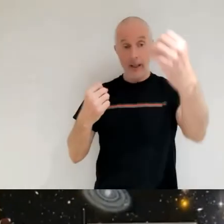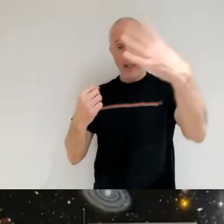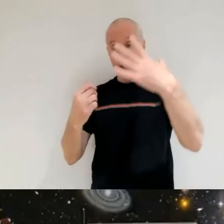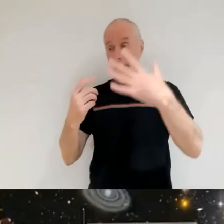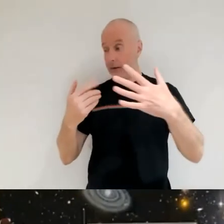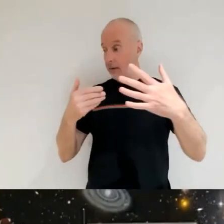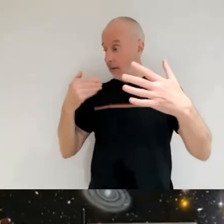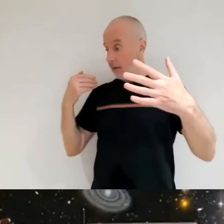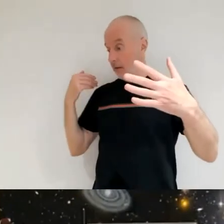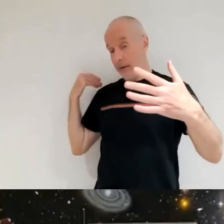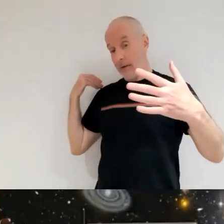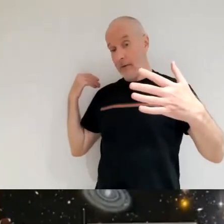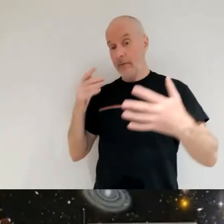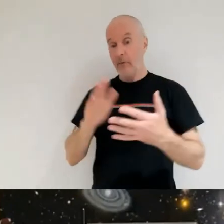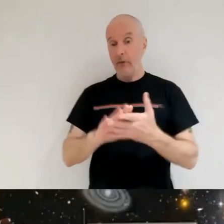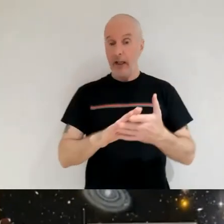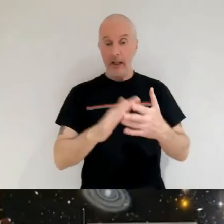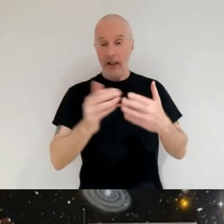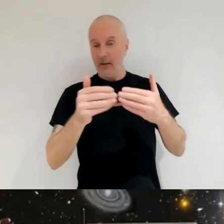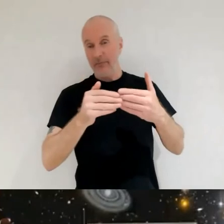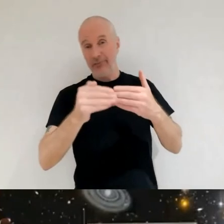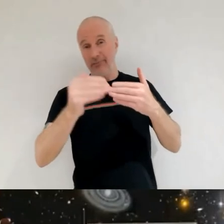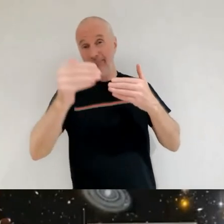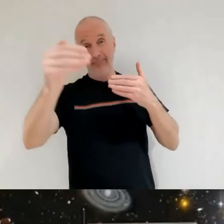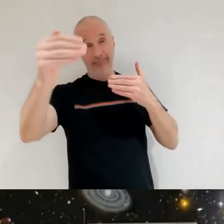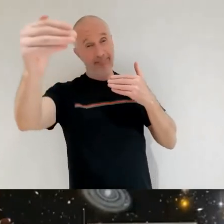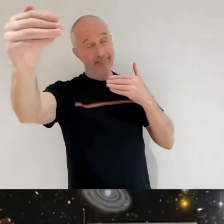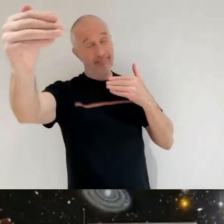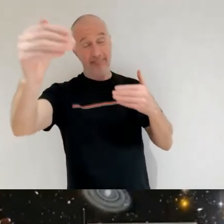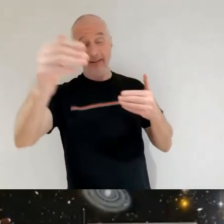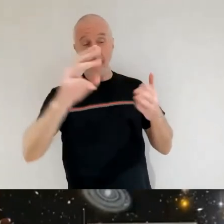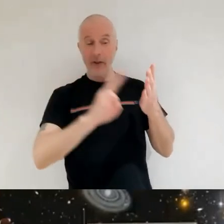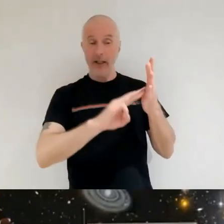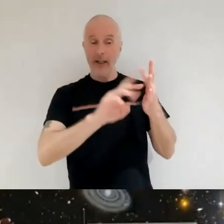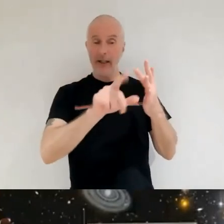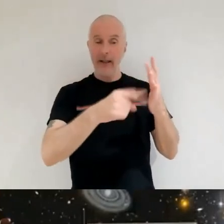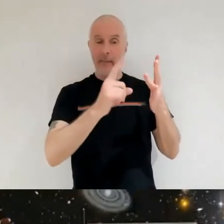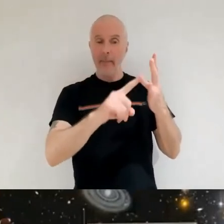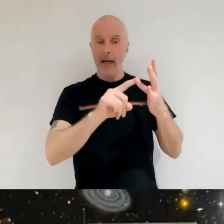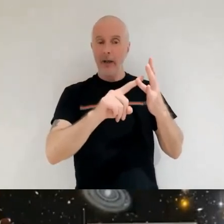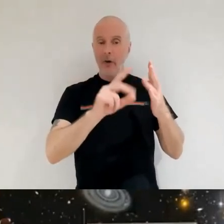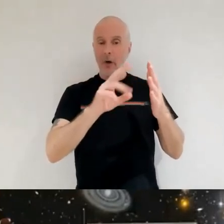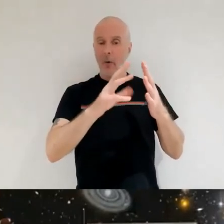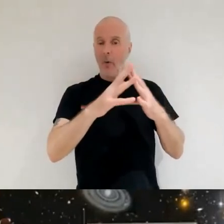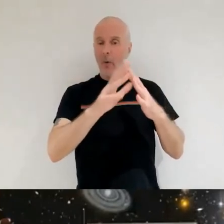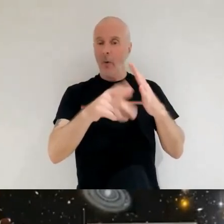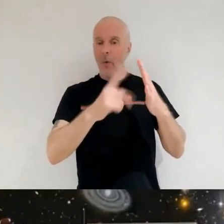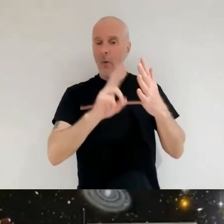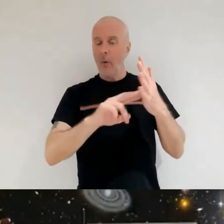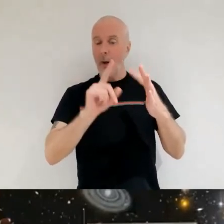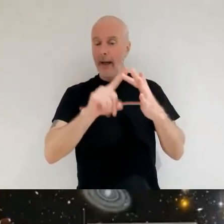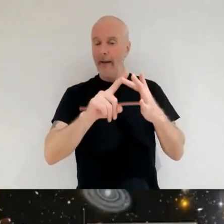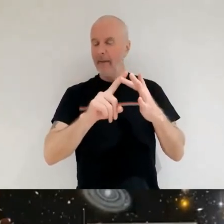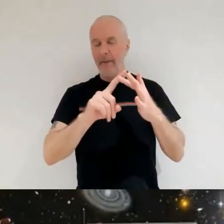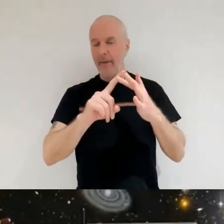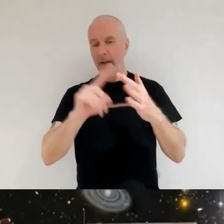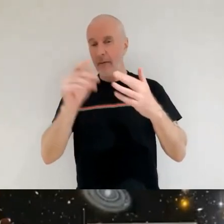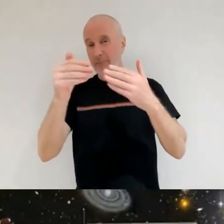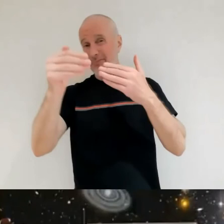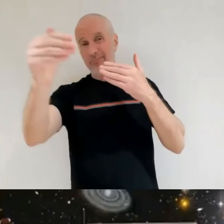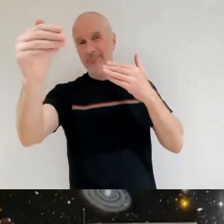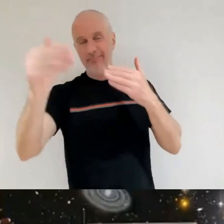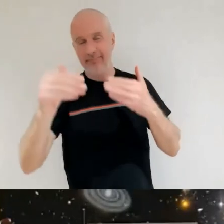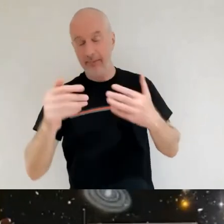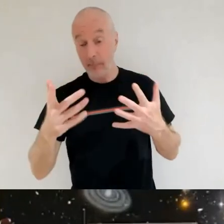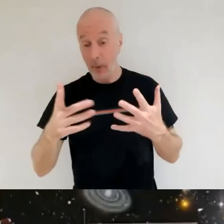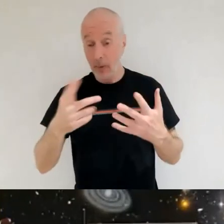shifted so far out that it's in the microwave we see this is cosmic microwave background radiation but as far as we know and